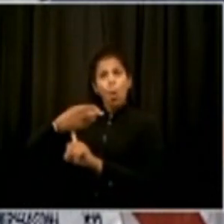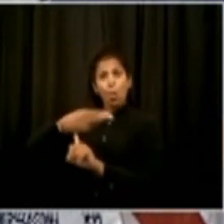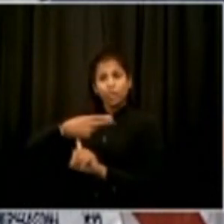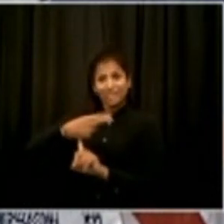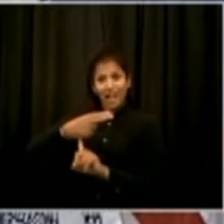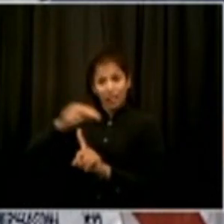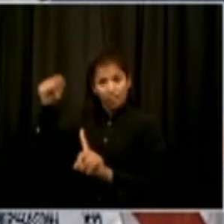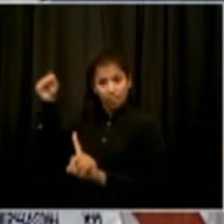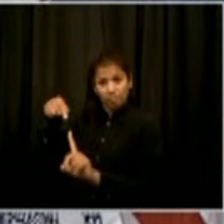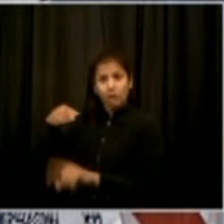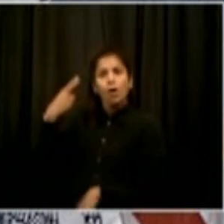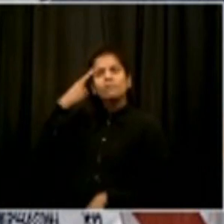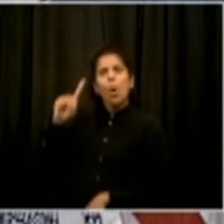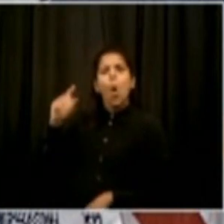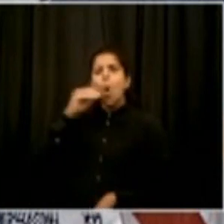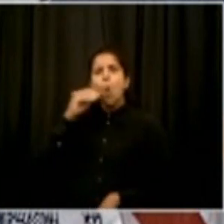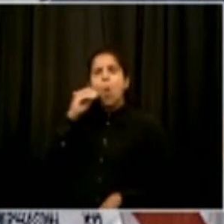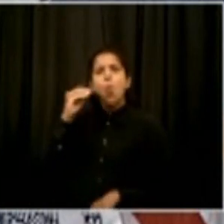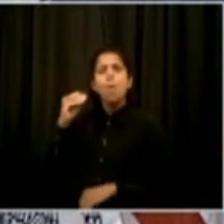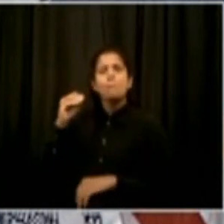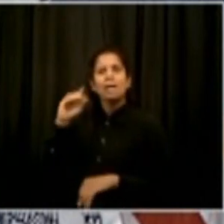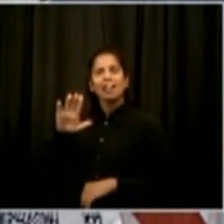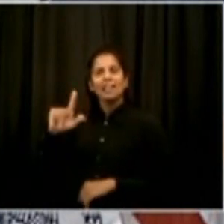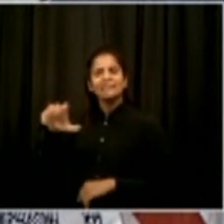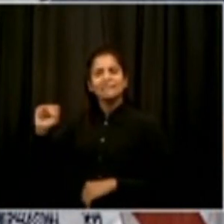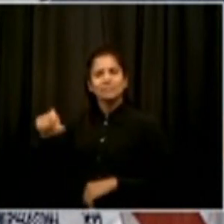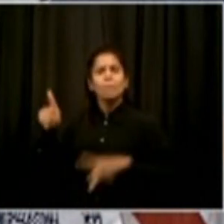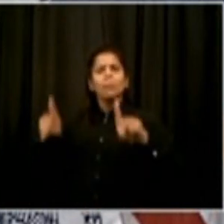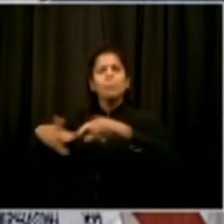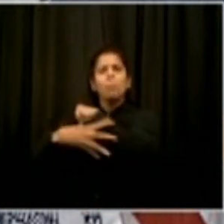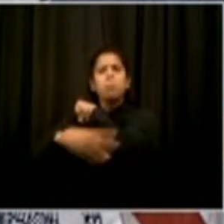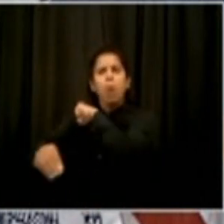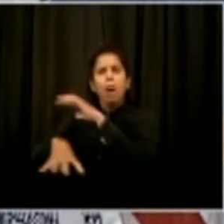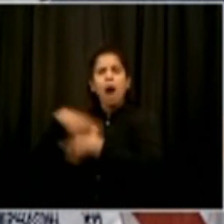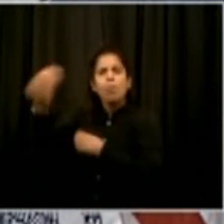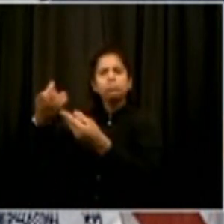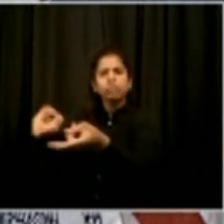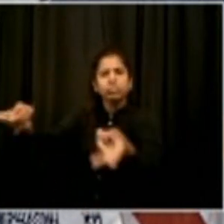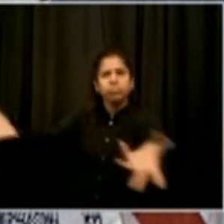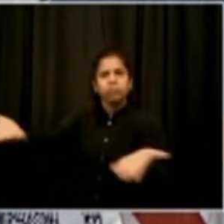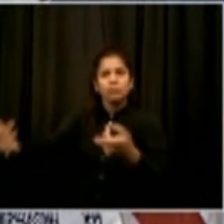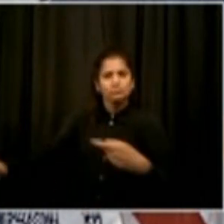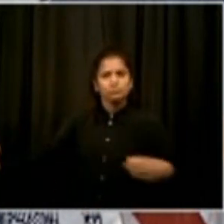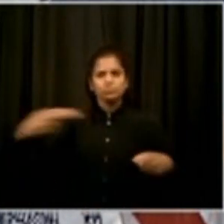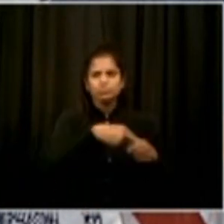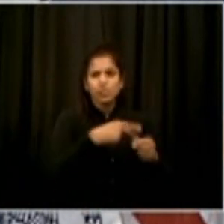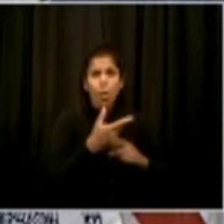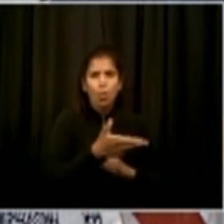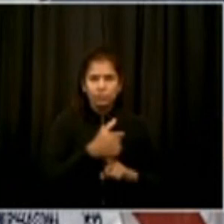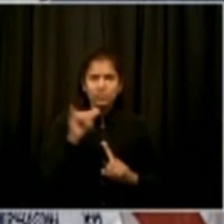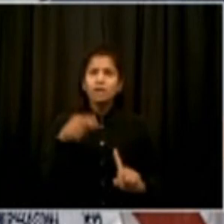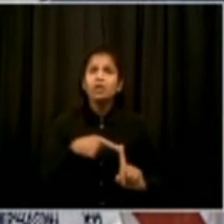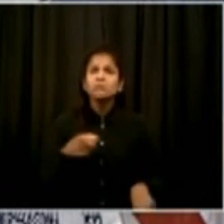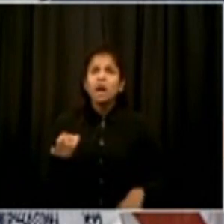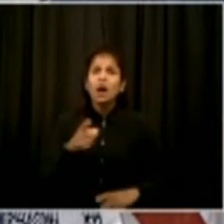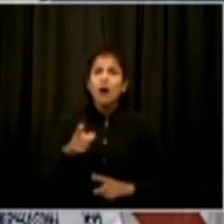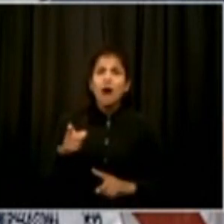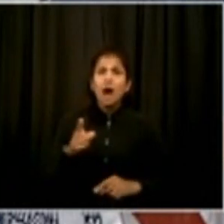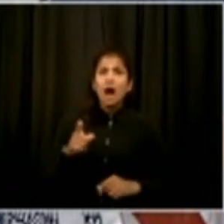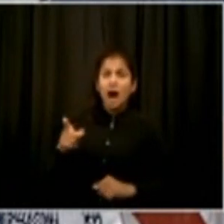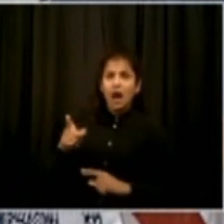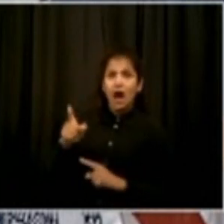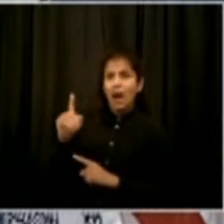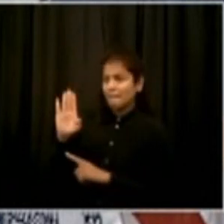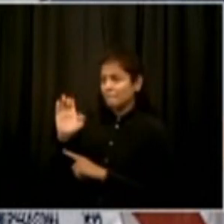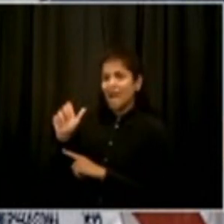Commissioner Banks said there have been 13,000 adults moved into two bedrooms. That's 6,500 rooms. DHS says its average